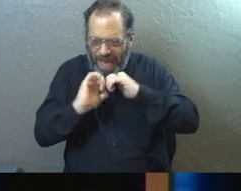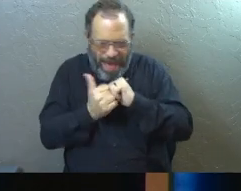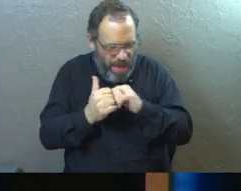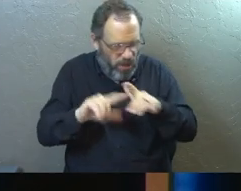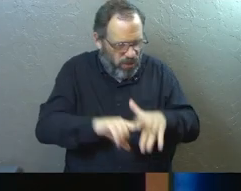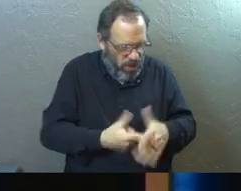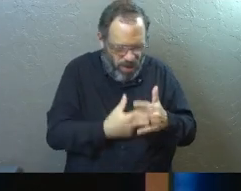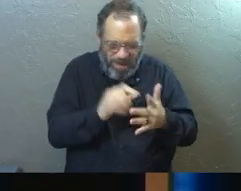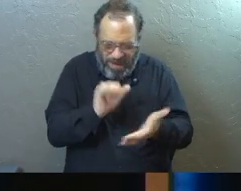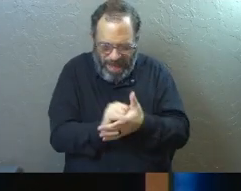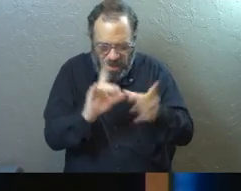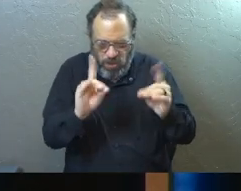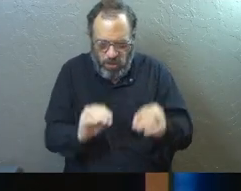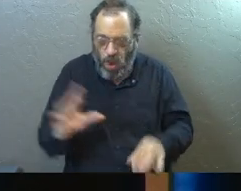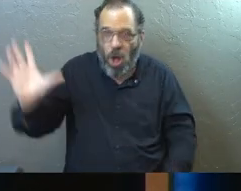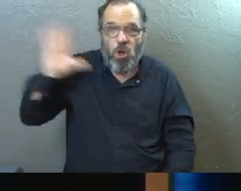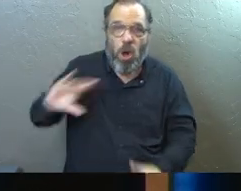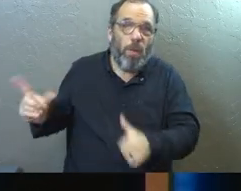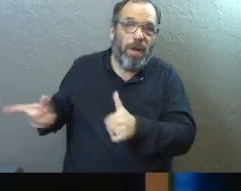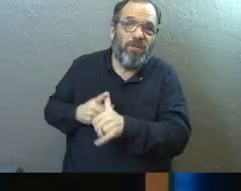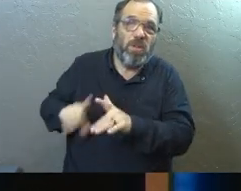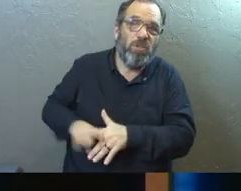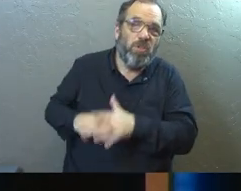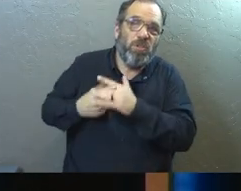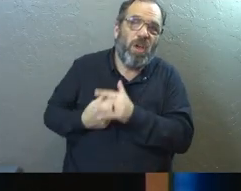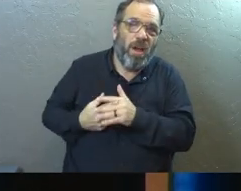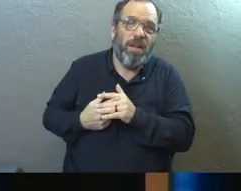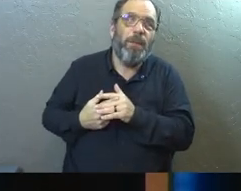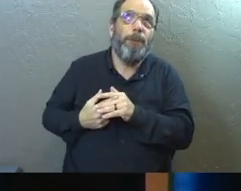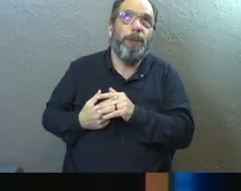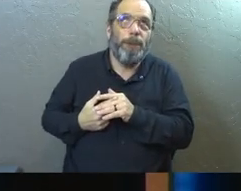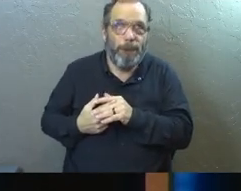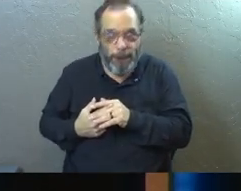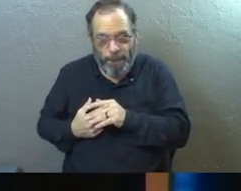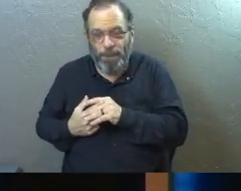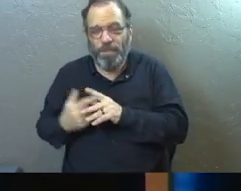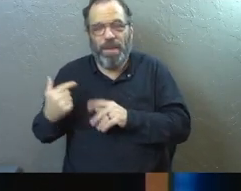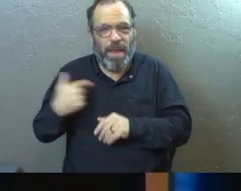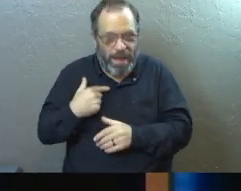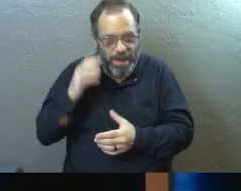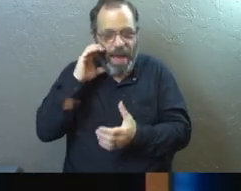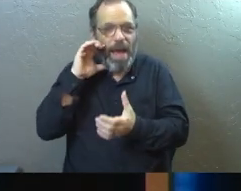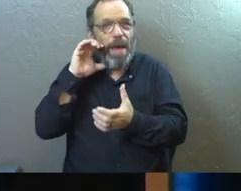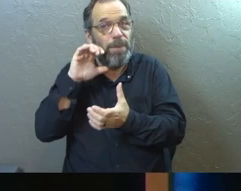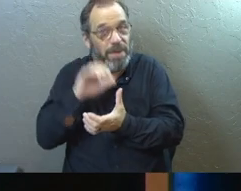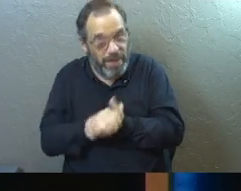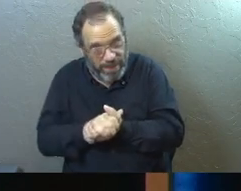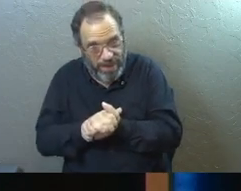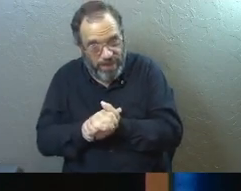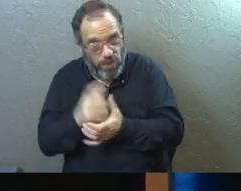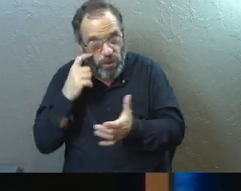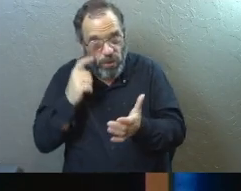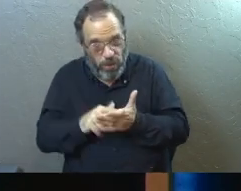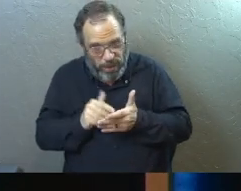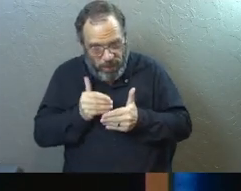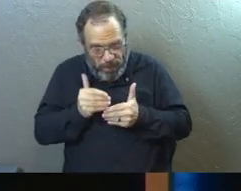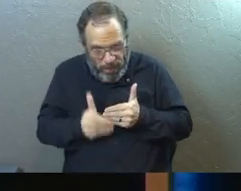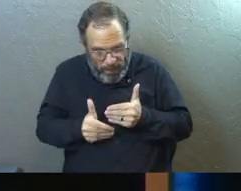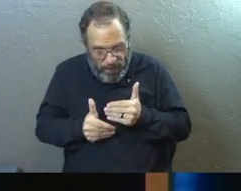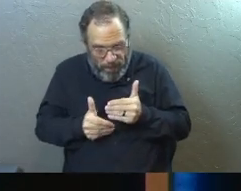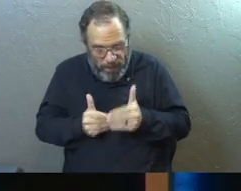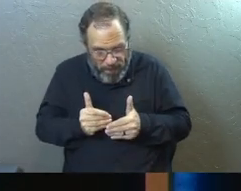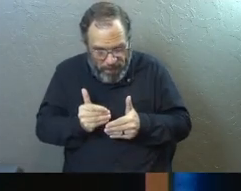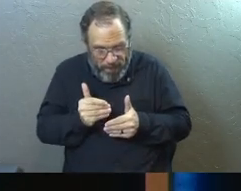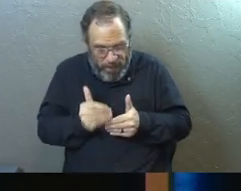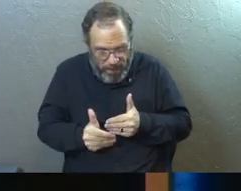can I start to do the things that I did at first? And I believe that we will see little by little, day